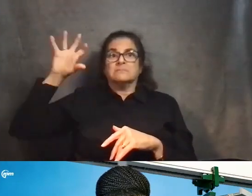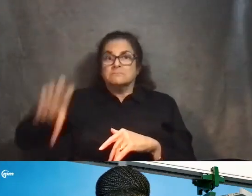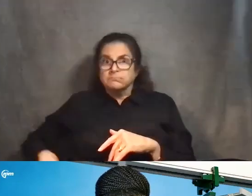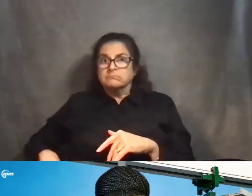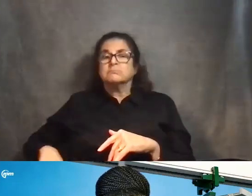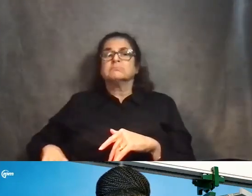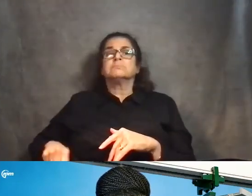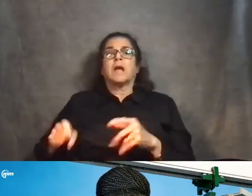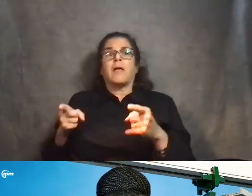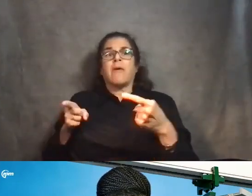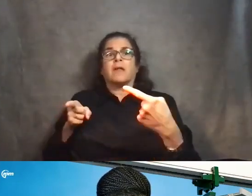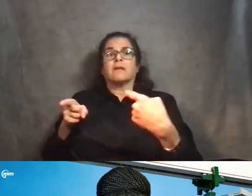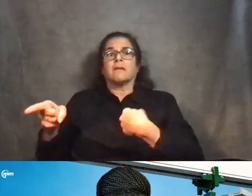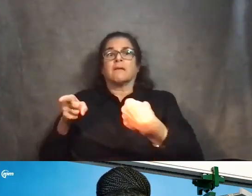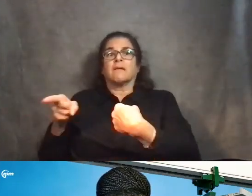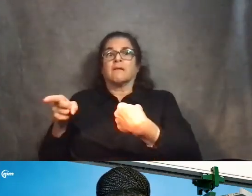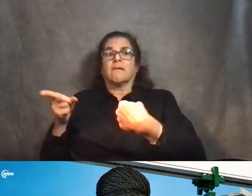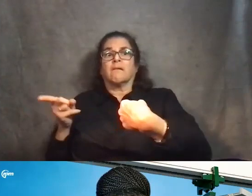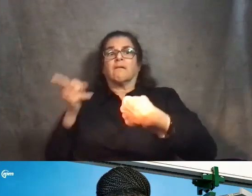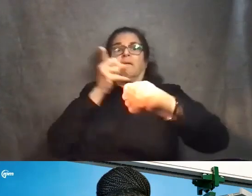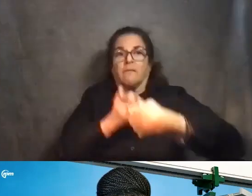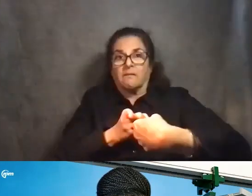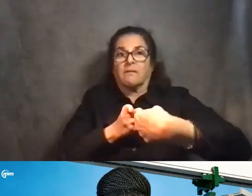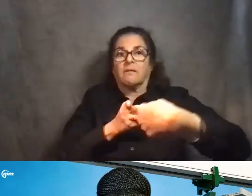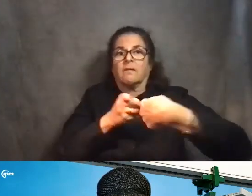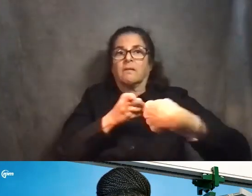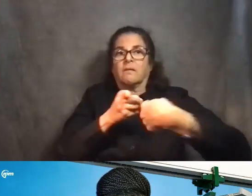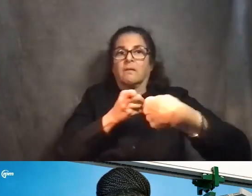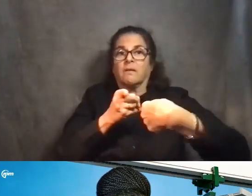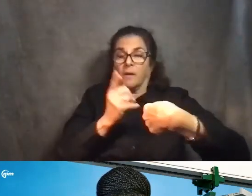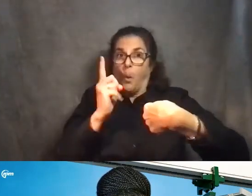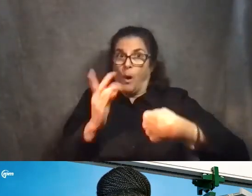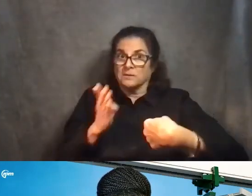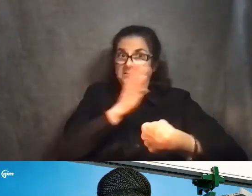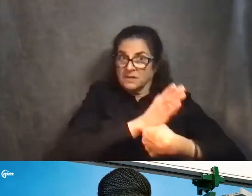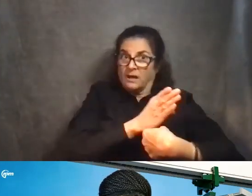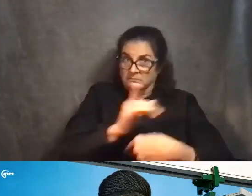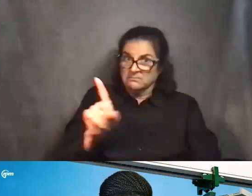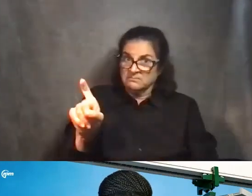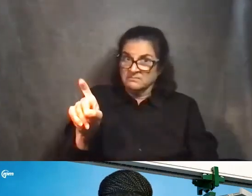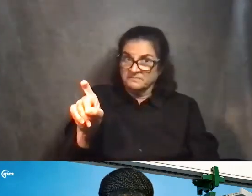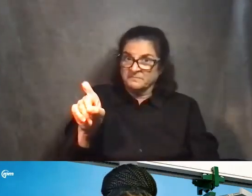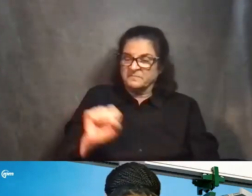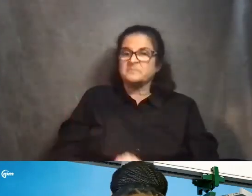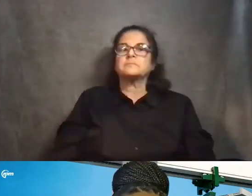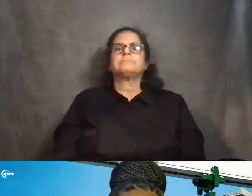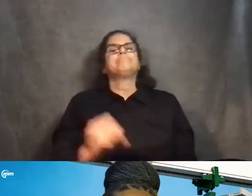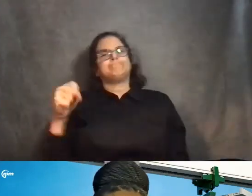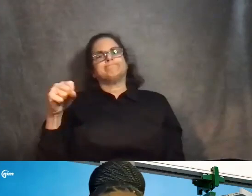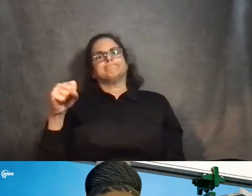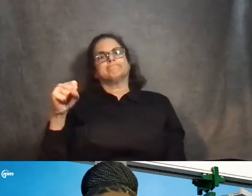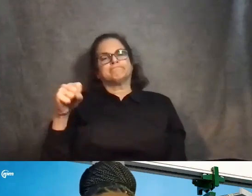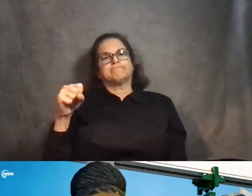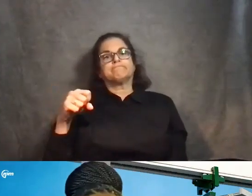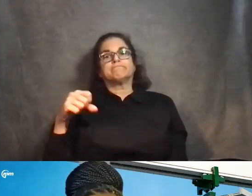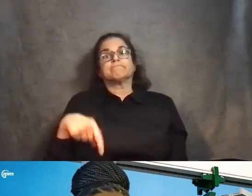one side, and then operating both north and southbound trains on one set of tracks? Yes. So the benefit